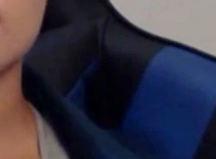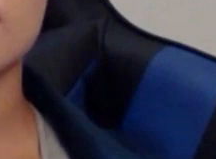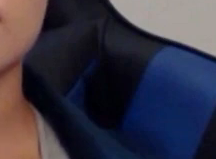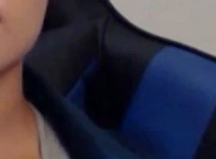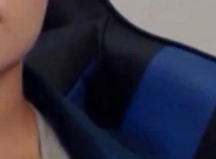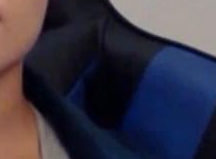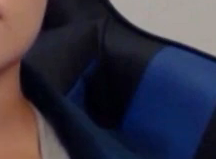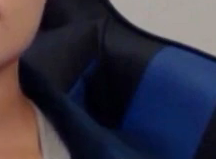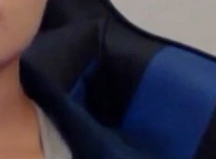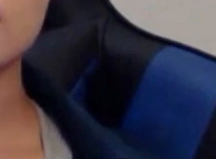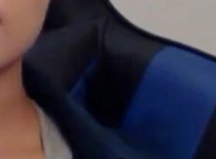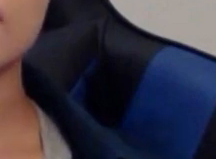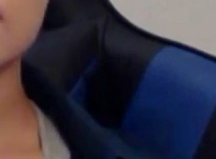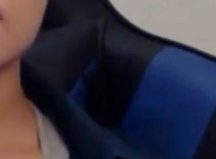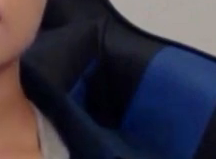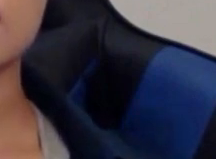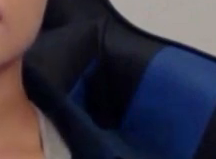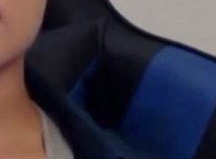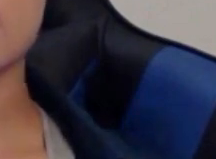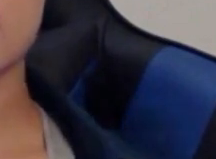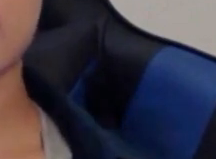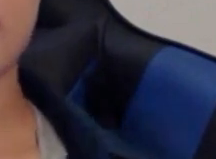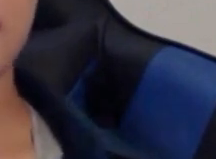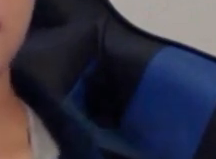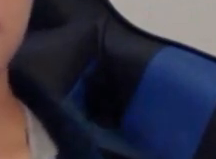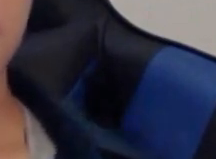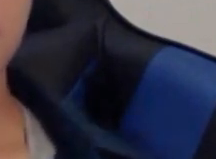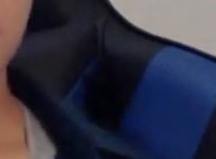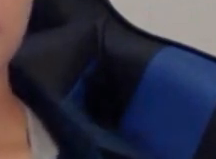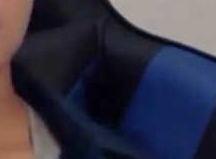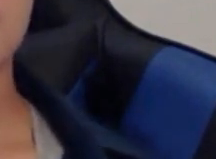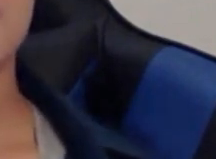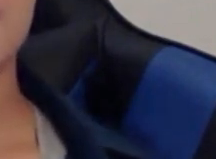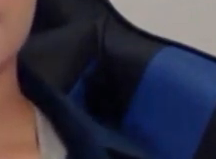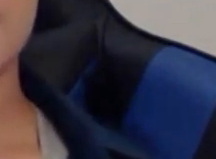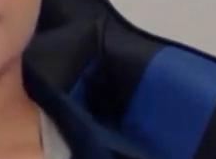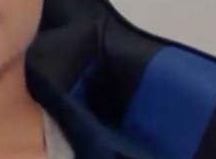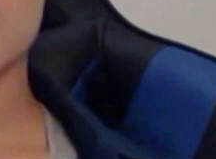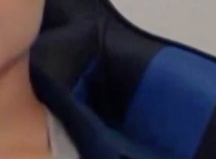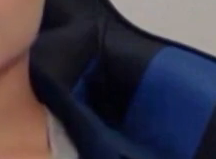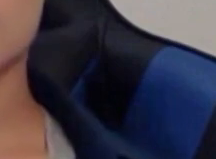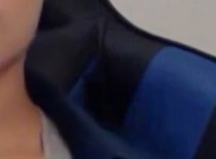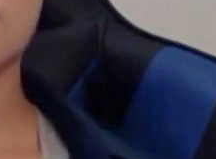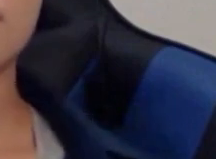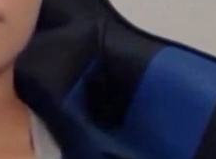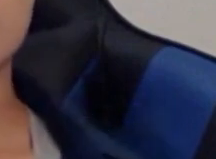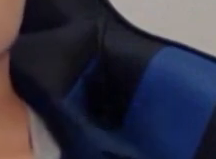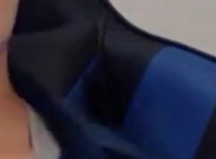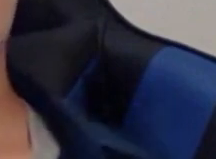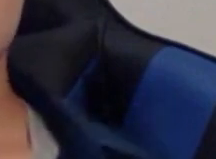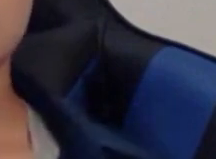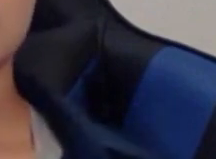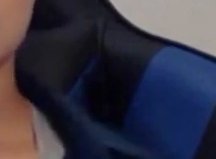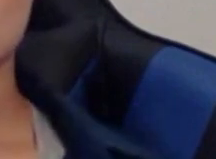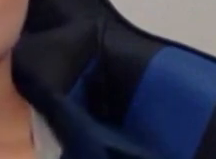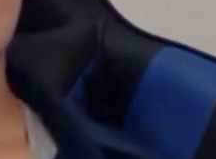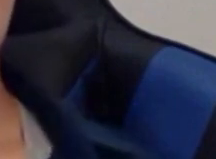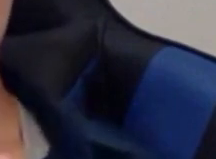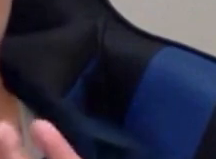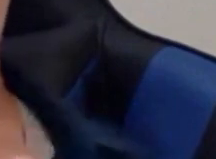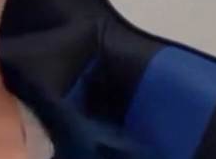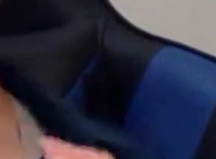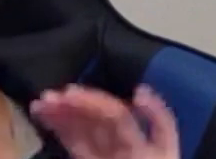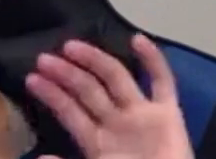So I think that if we are at a good time, there is no reason for me to just keep talking